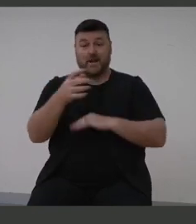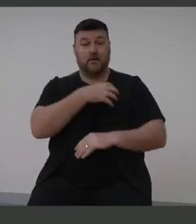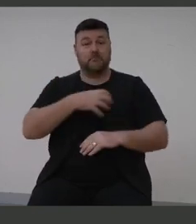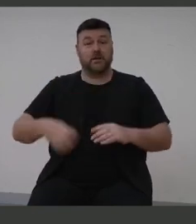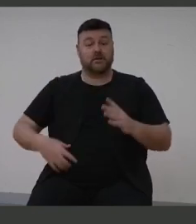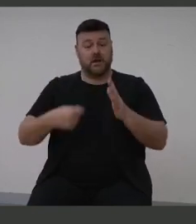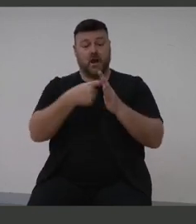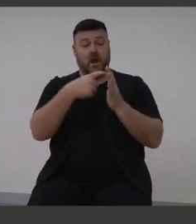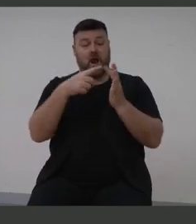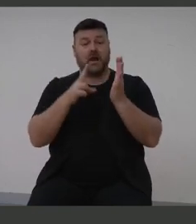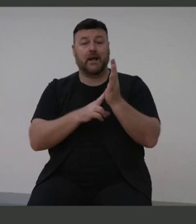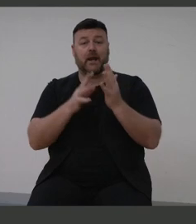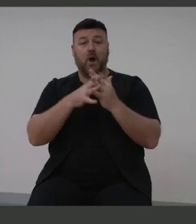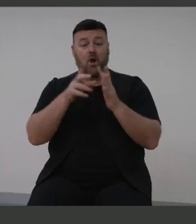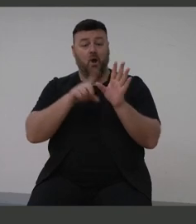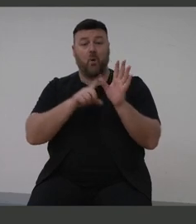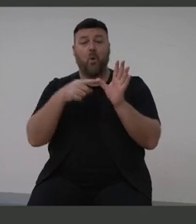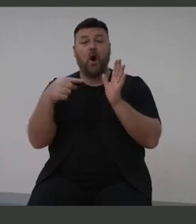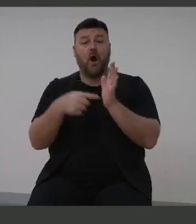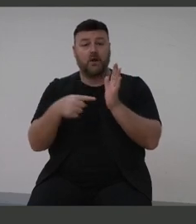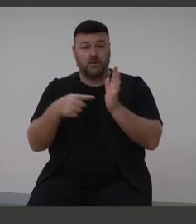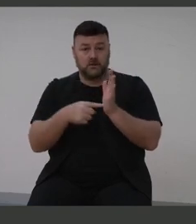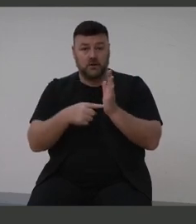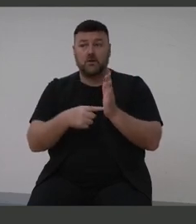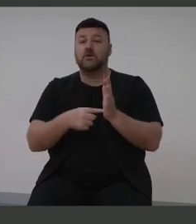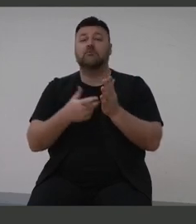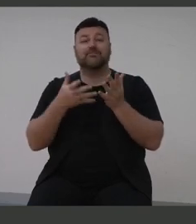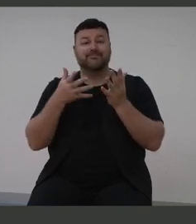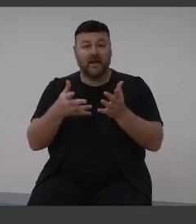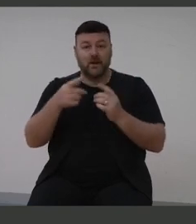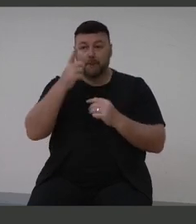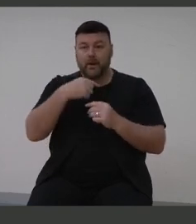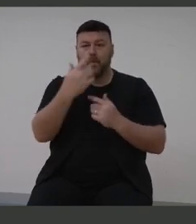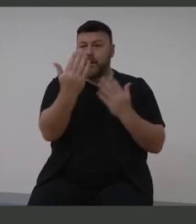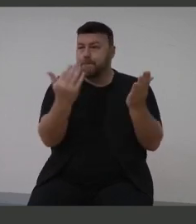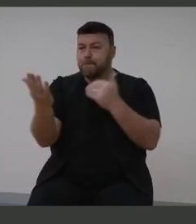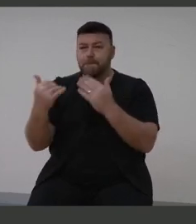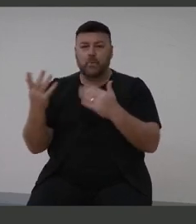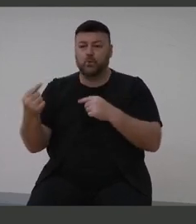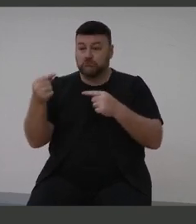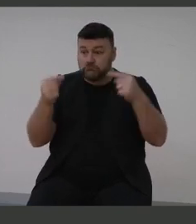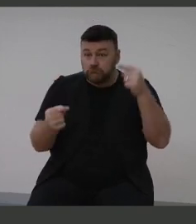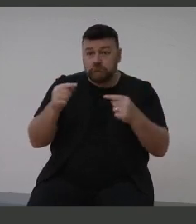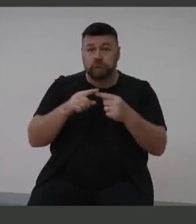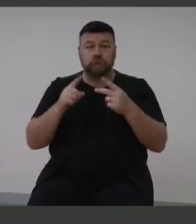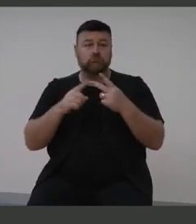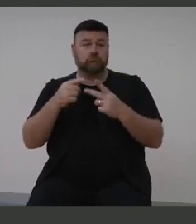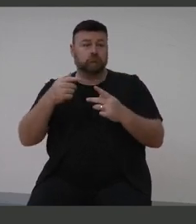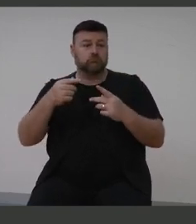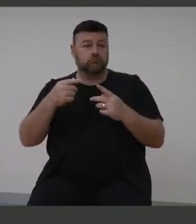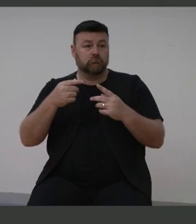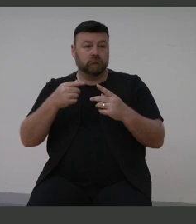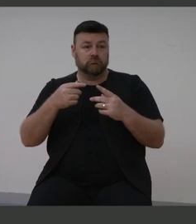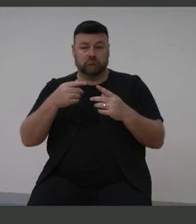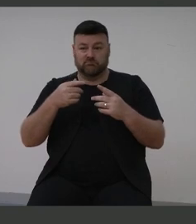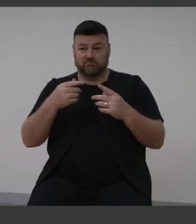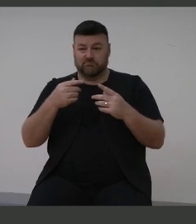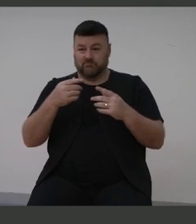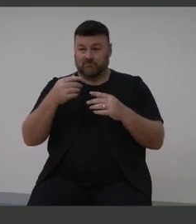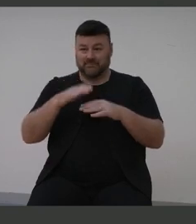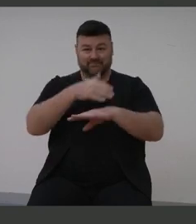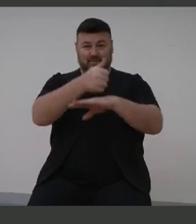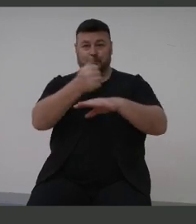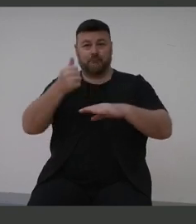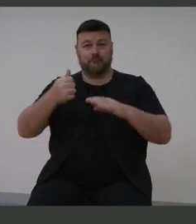together representatives of our sector to debate, create and founded the roadmap for hearing